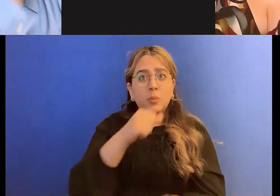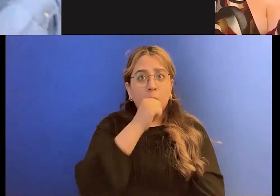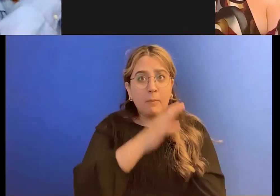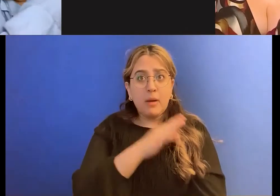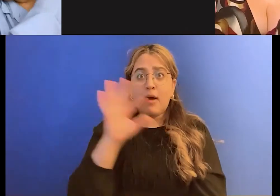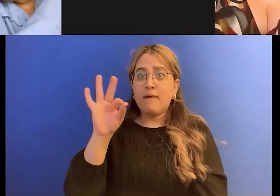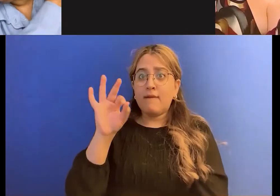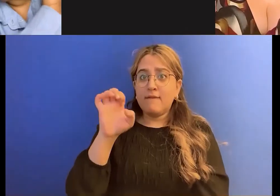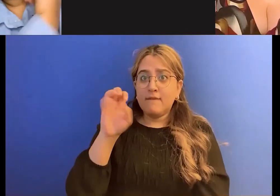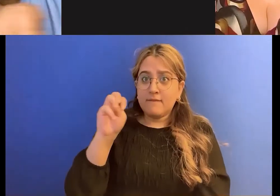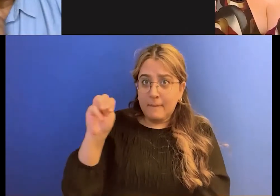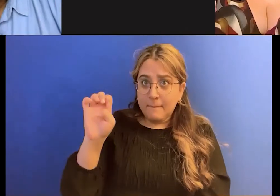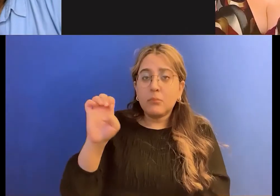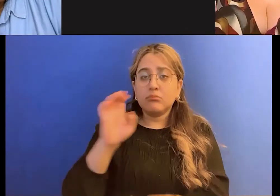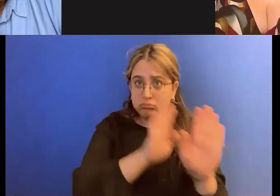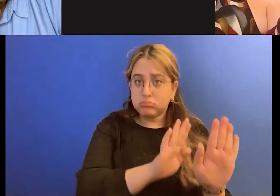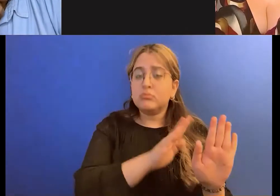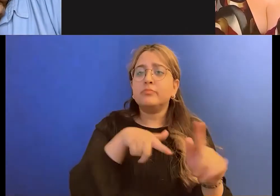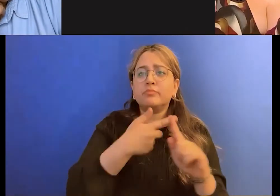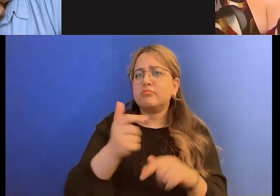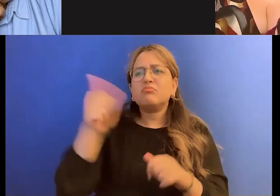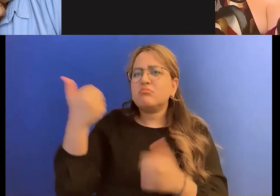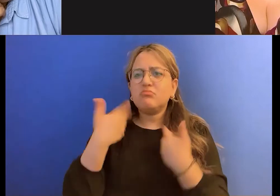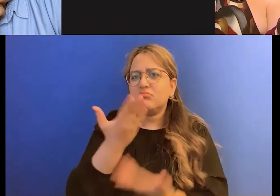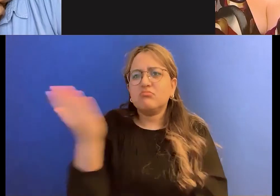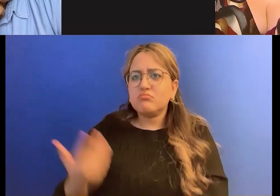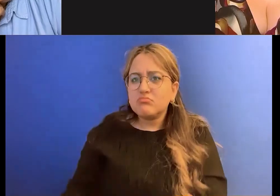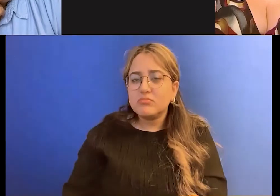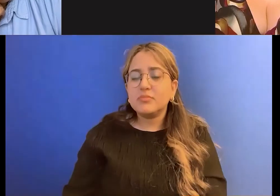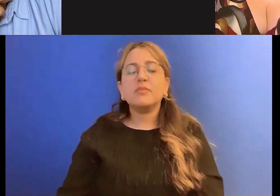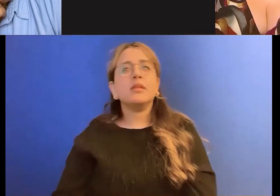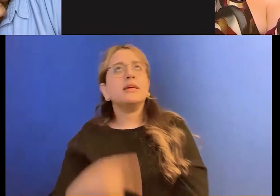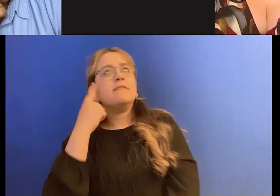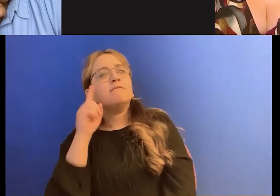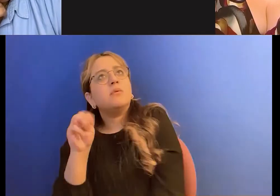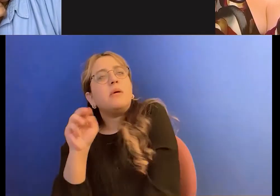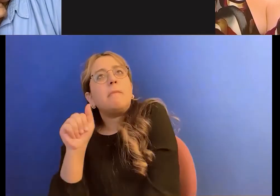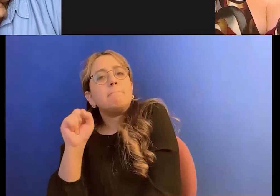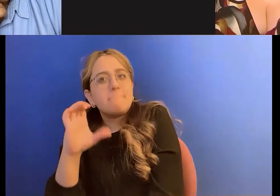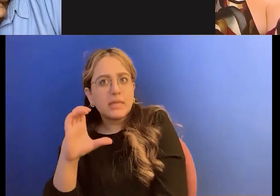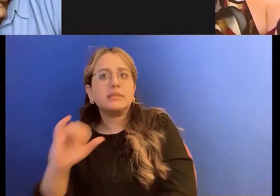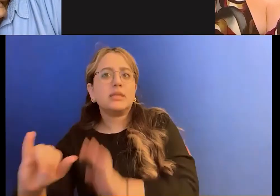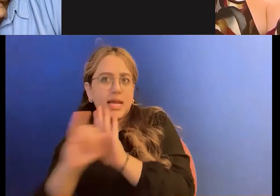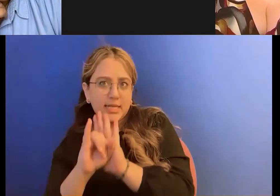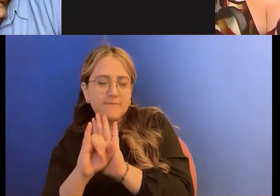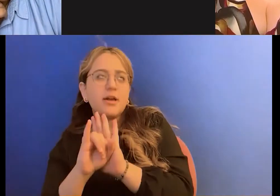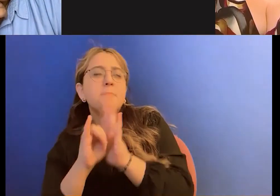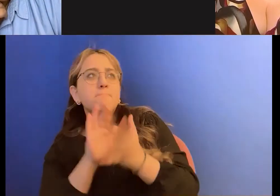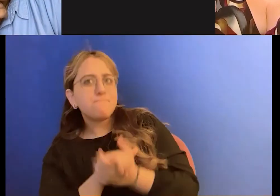Right. Um, let's see. So for masculine identifying, I think